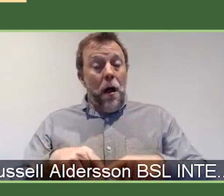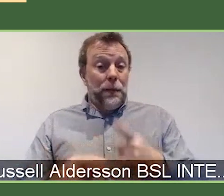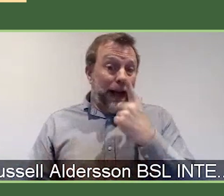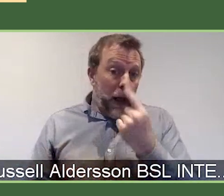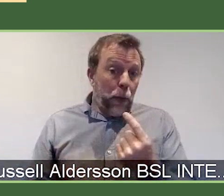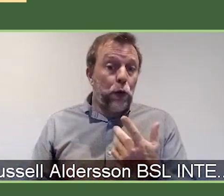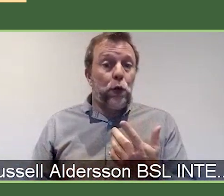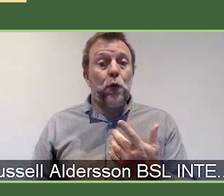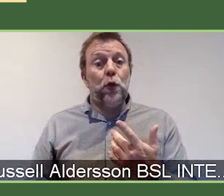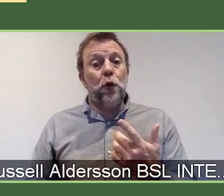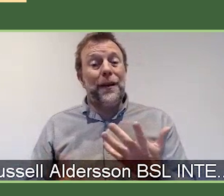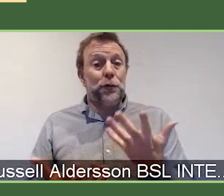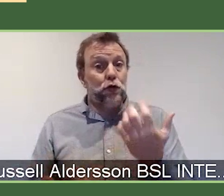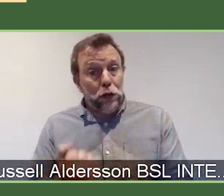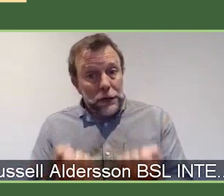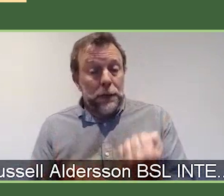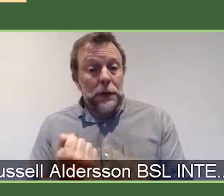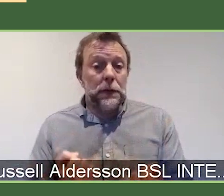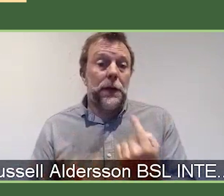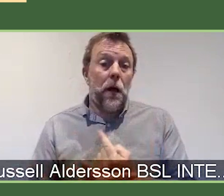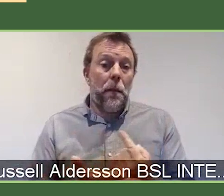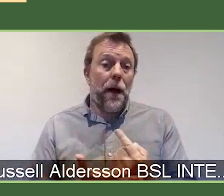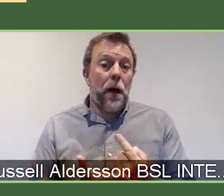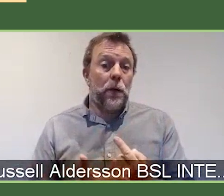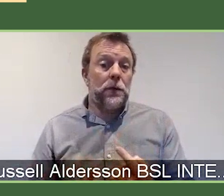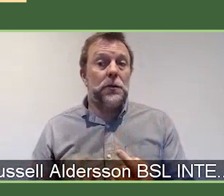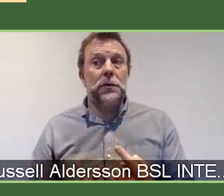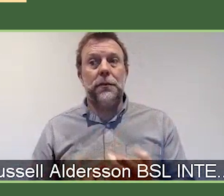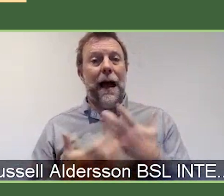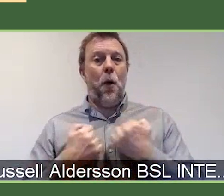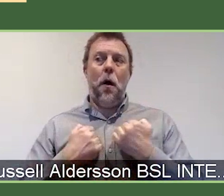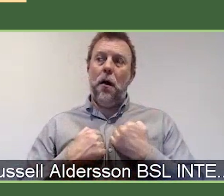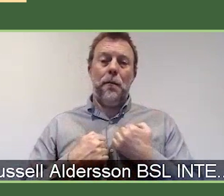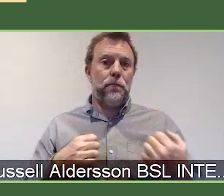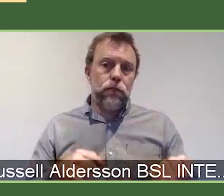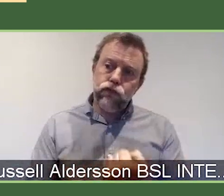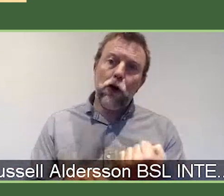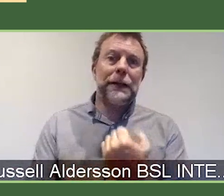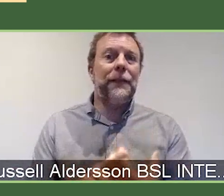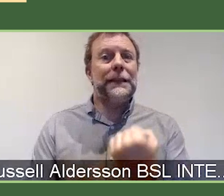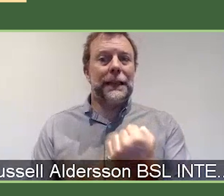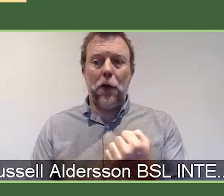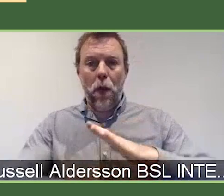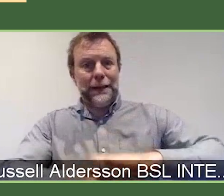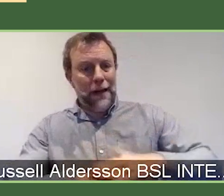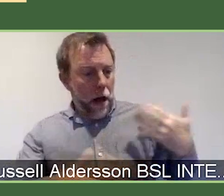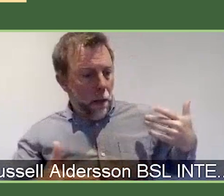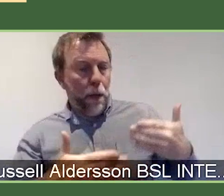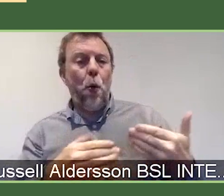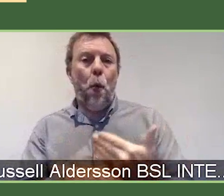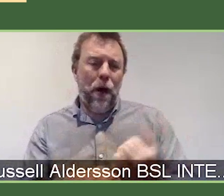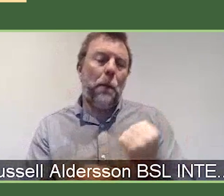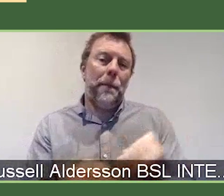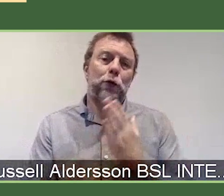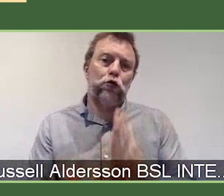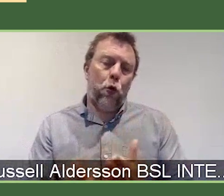of judgments in terms of kind of, I guess, productivity based on the length of time that people have had support, we need to make sure that we do that well.